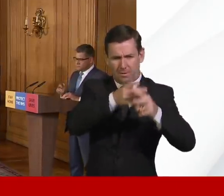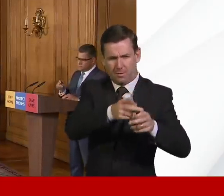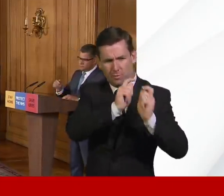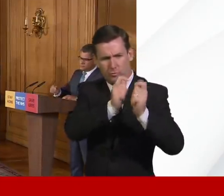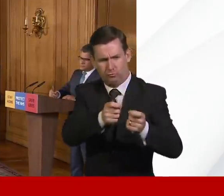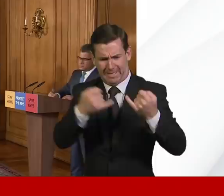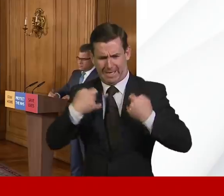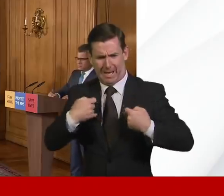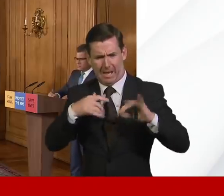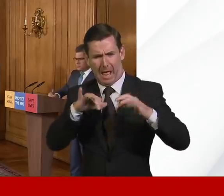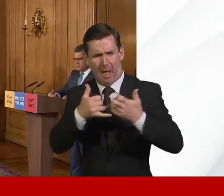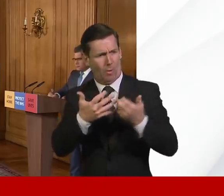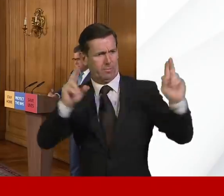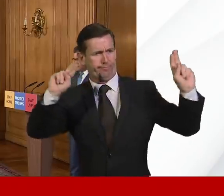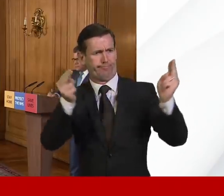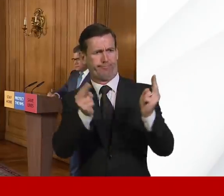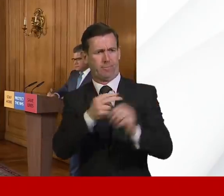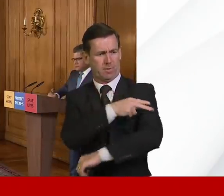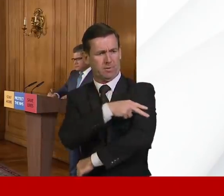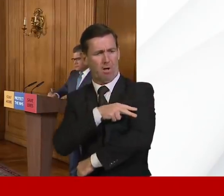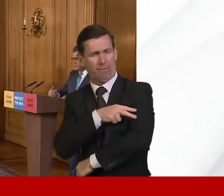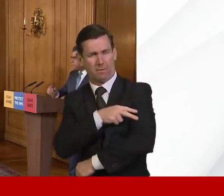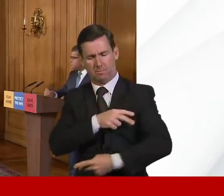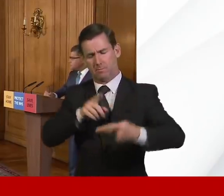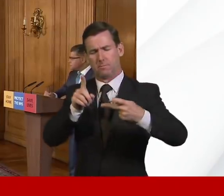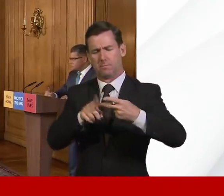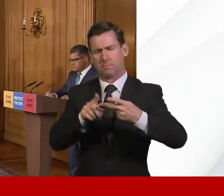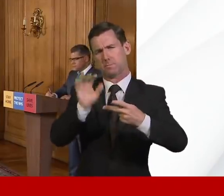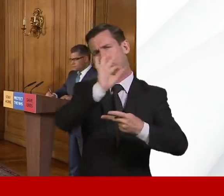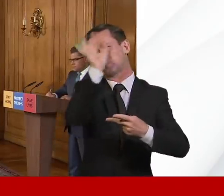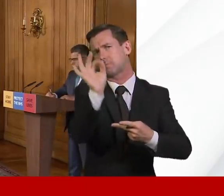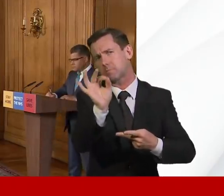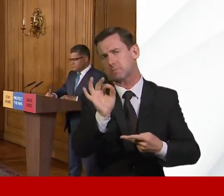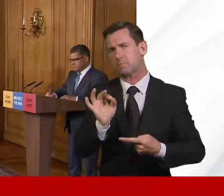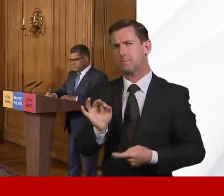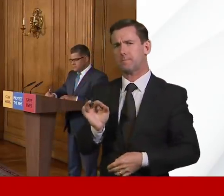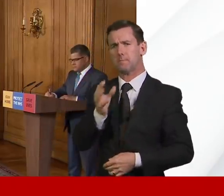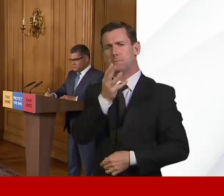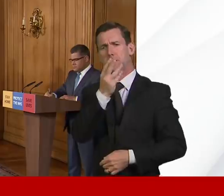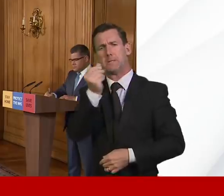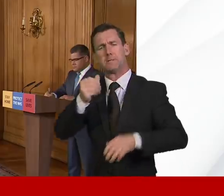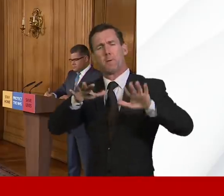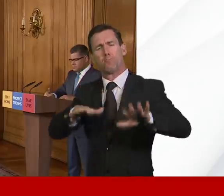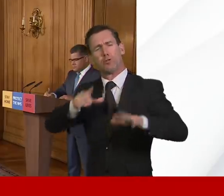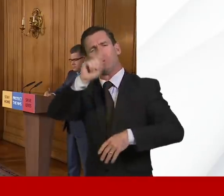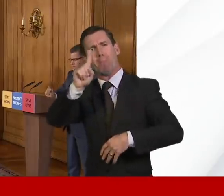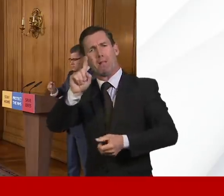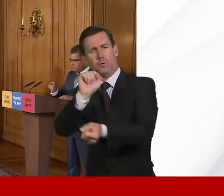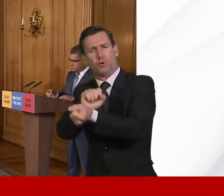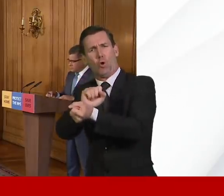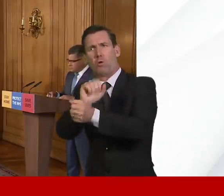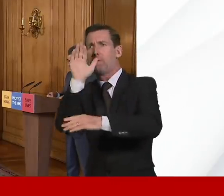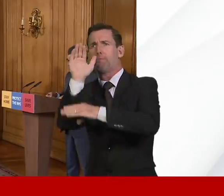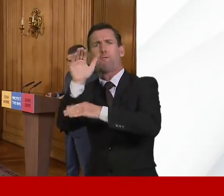perhaps give us some indication of what's being done to bring home some British subjects who were abroad,